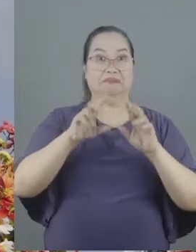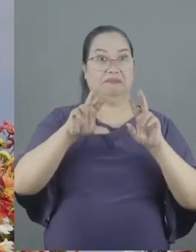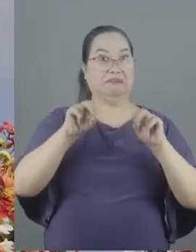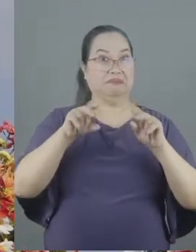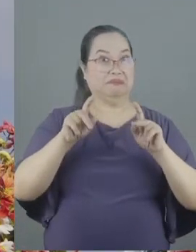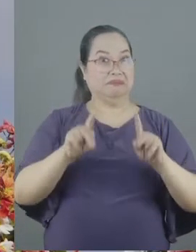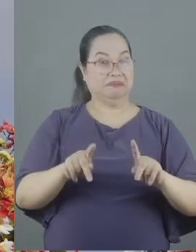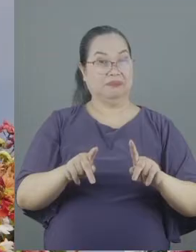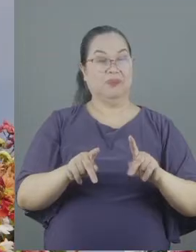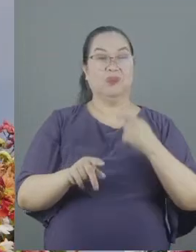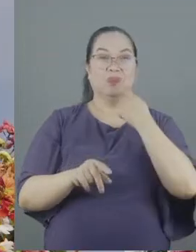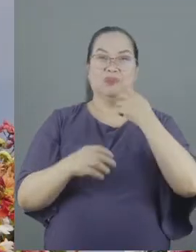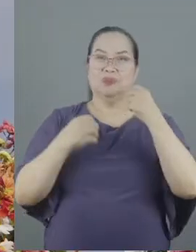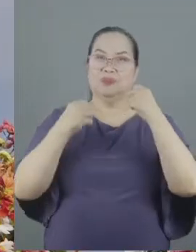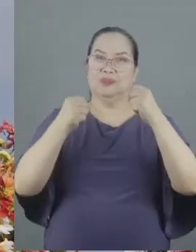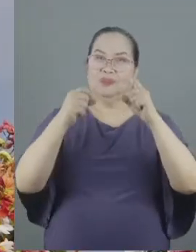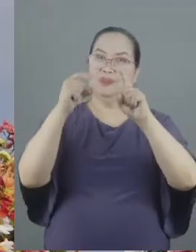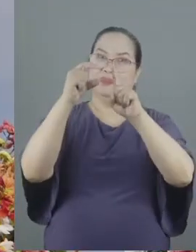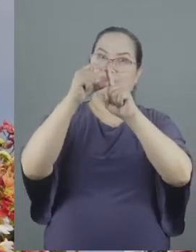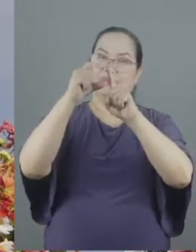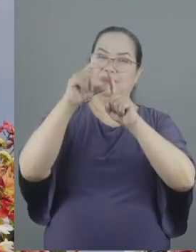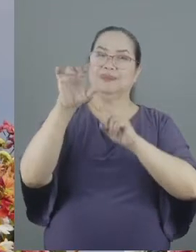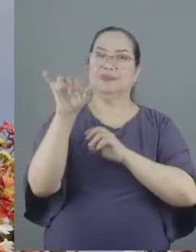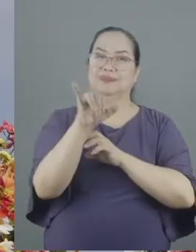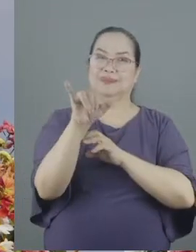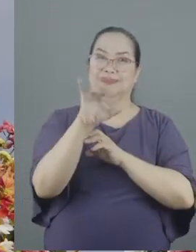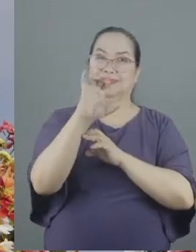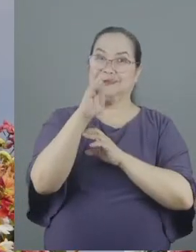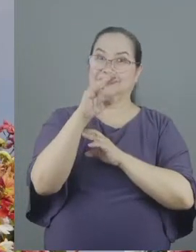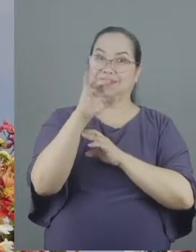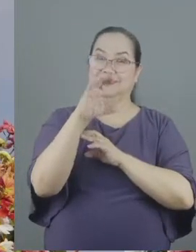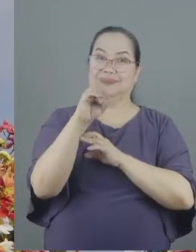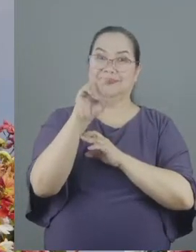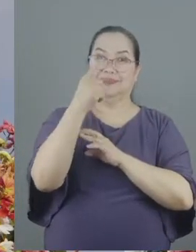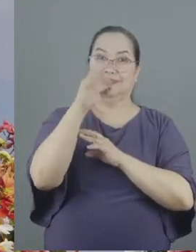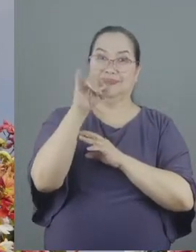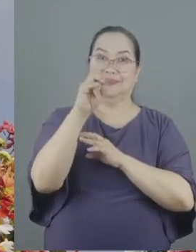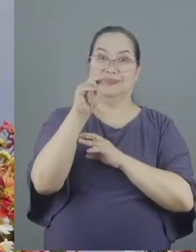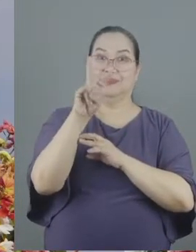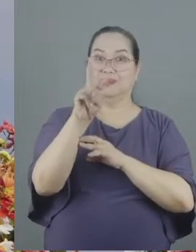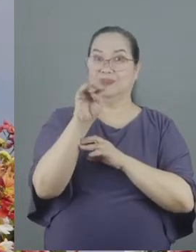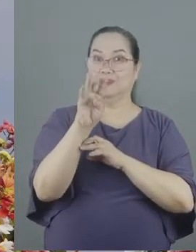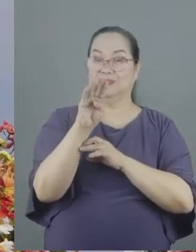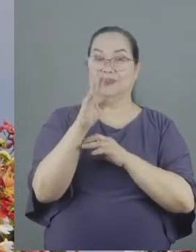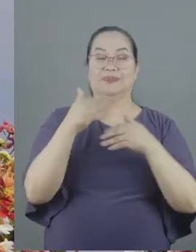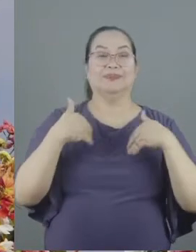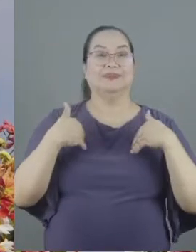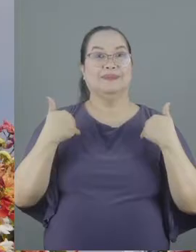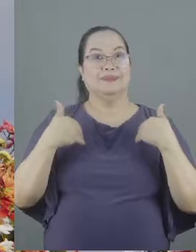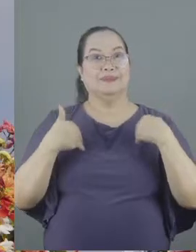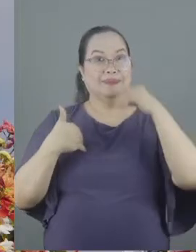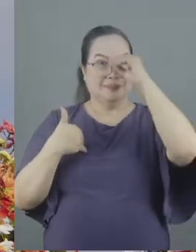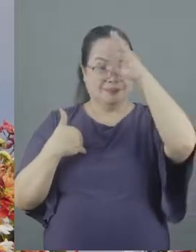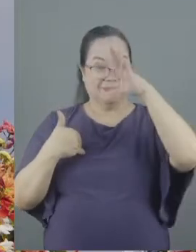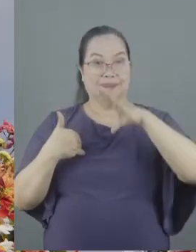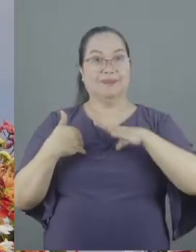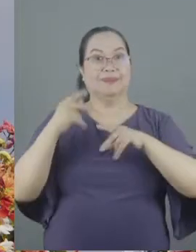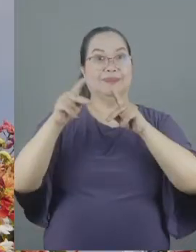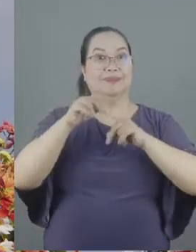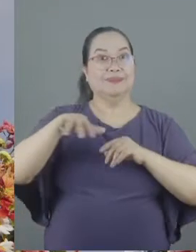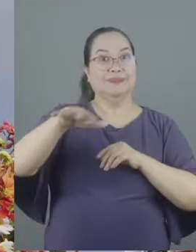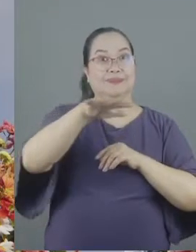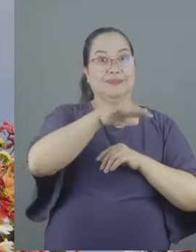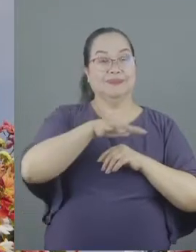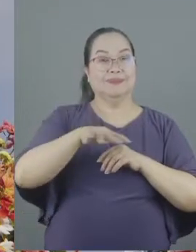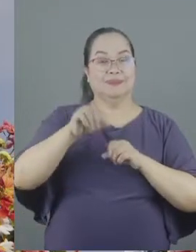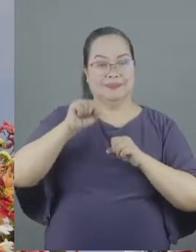those who are strong in the word as Chico read from 1st John 2 14 the young men in the congregation they have overcome